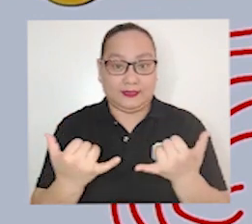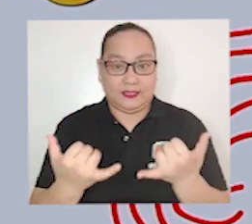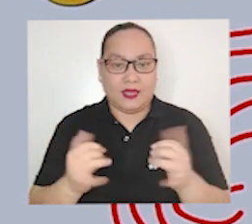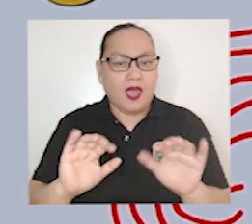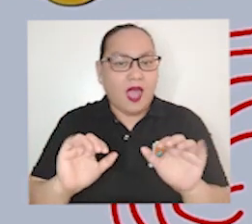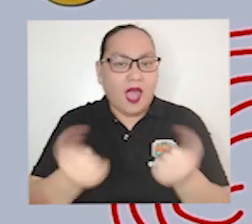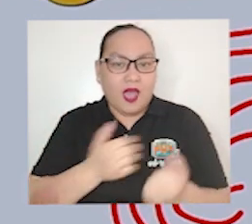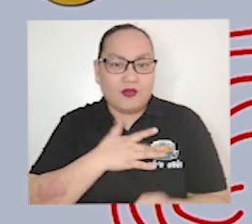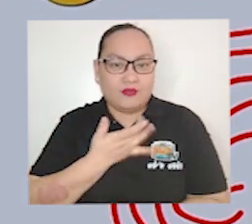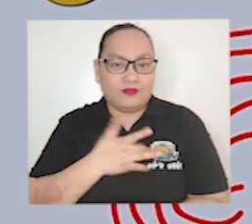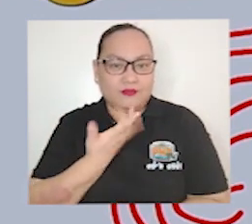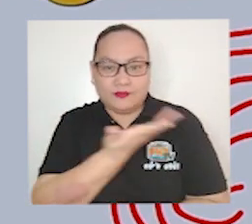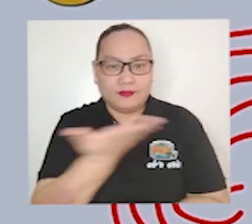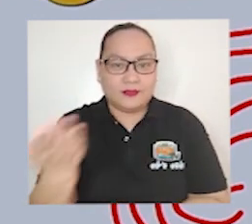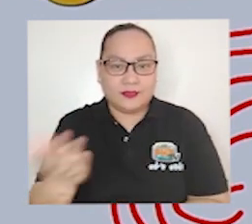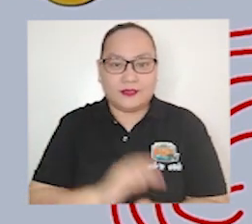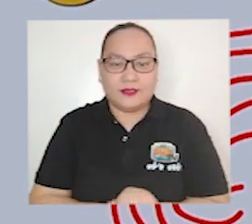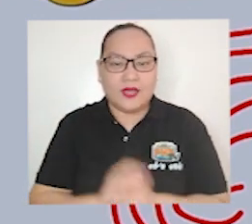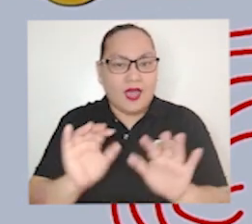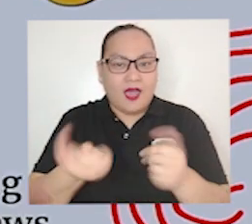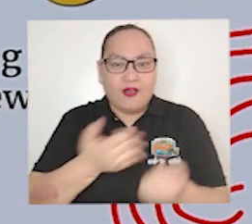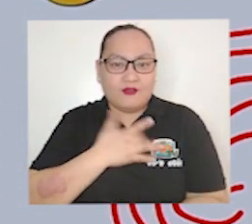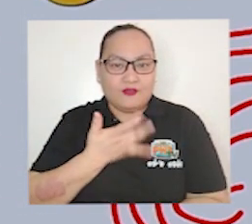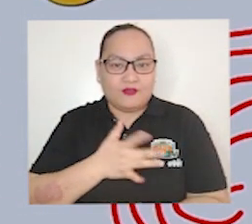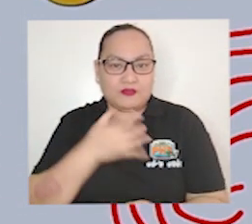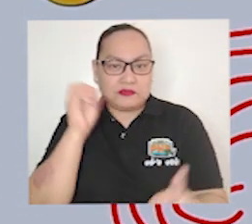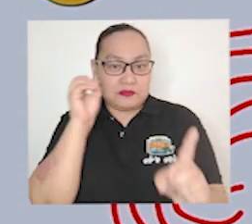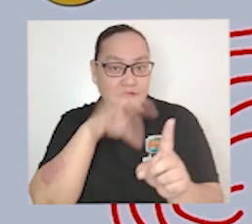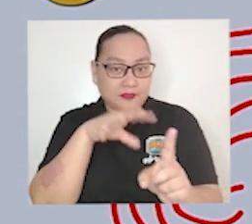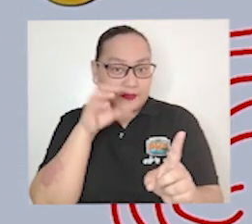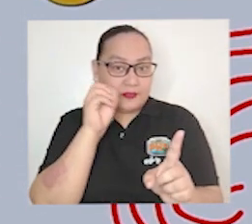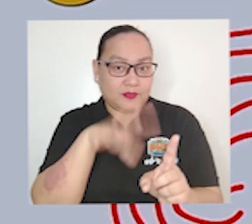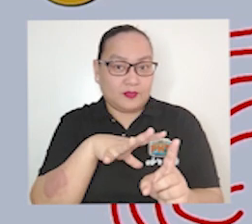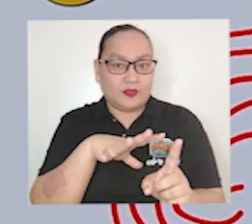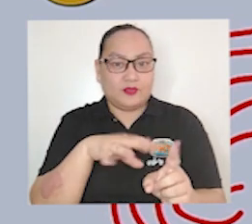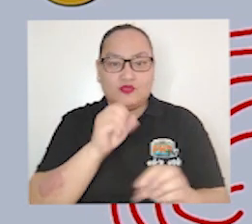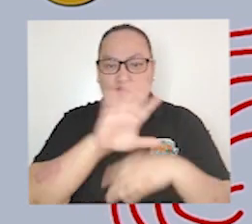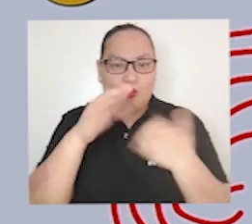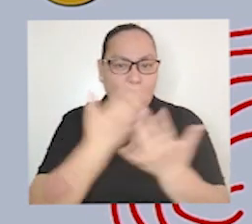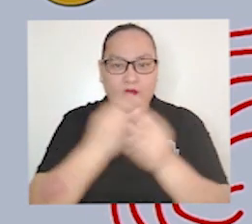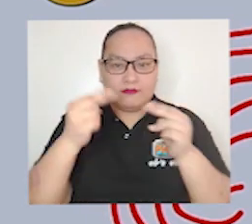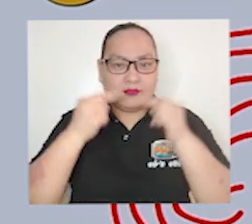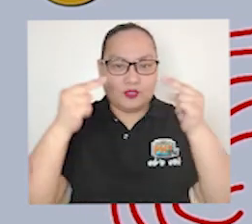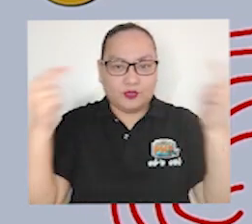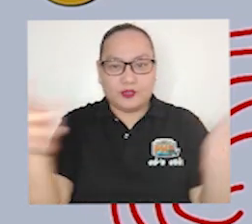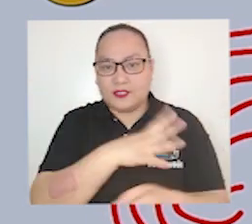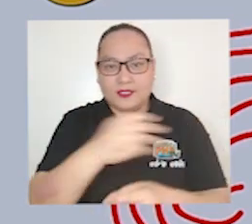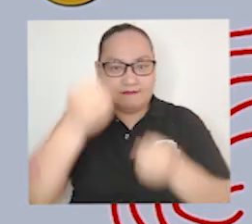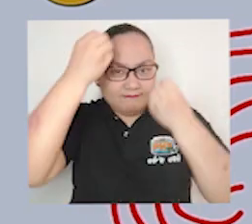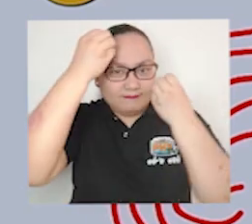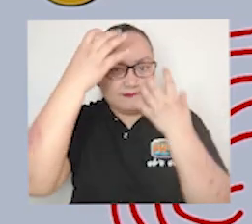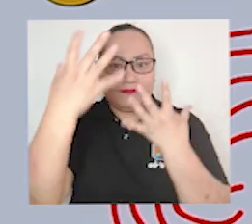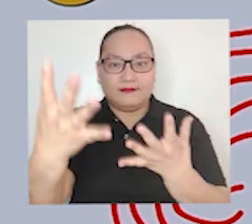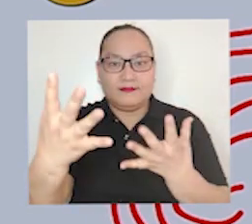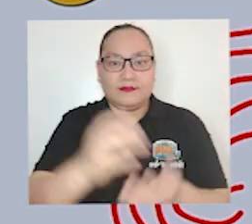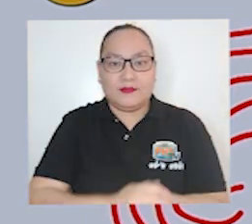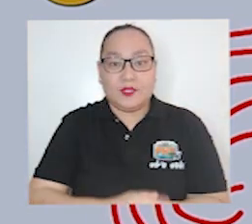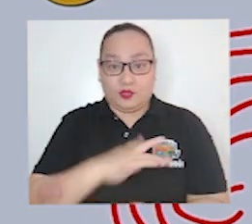Now, how do you feel? How do you feel being exposed to all these news and information?